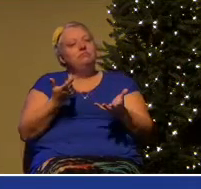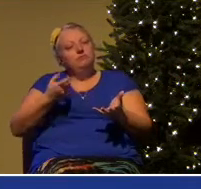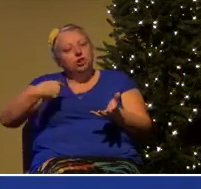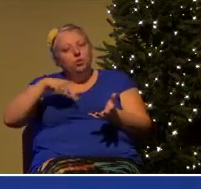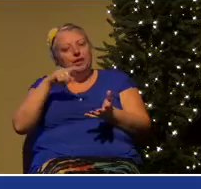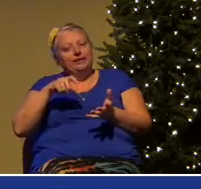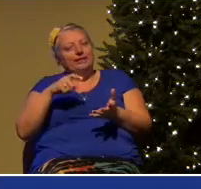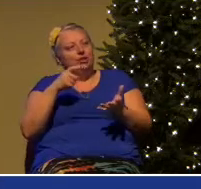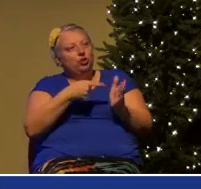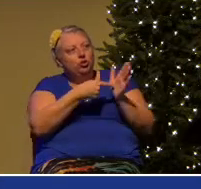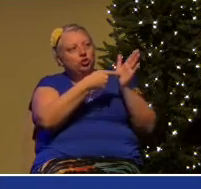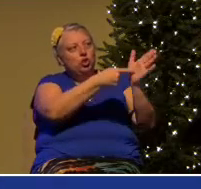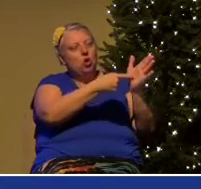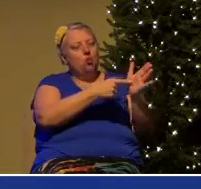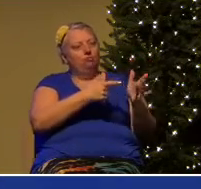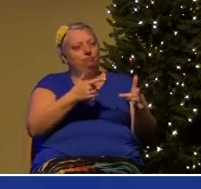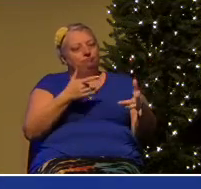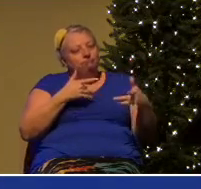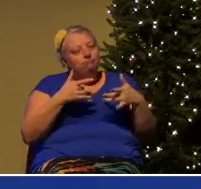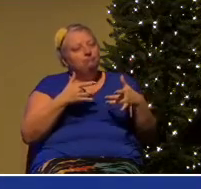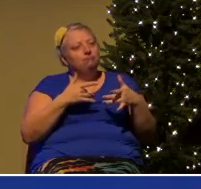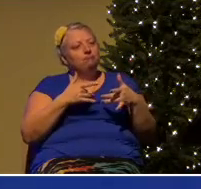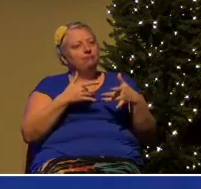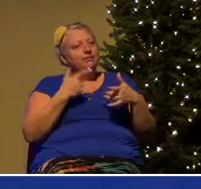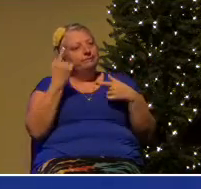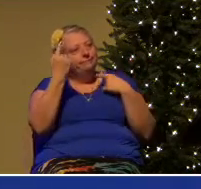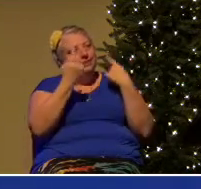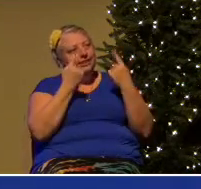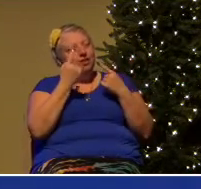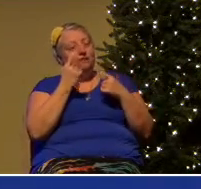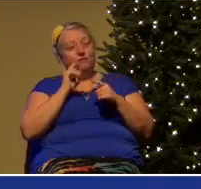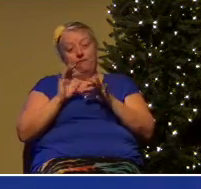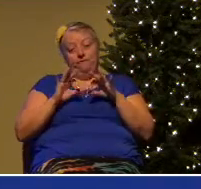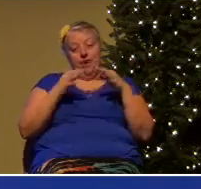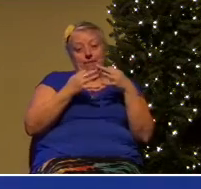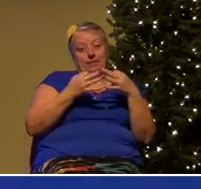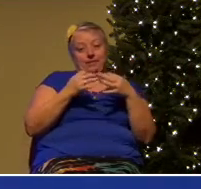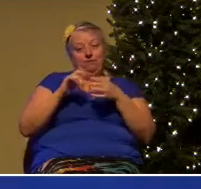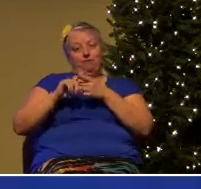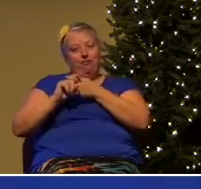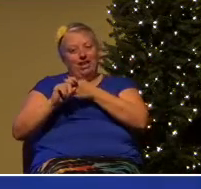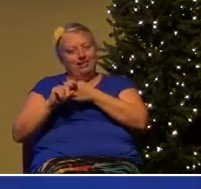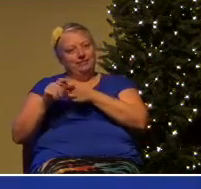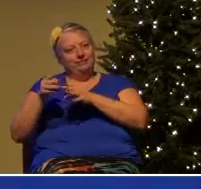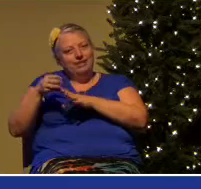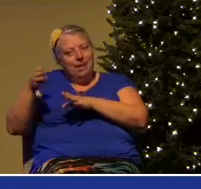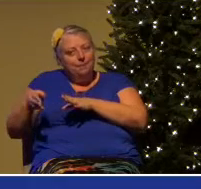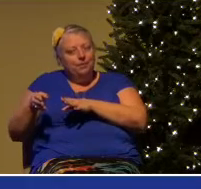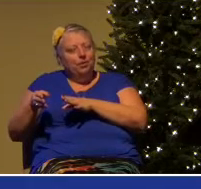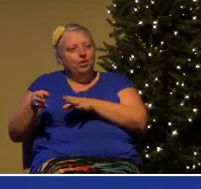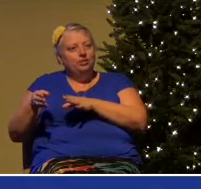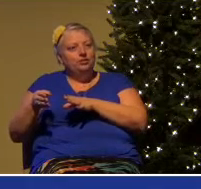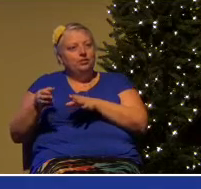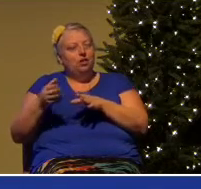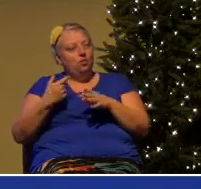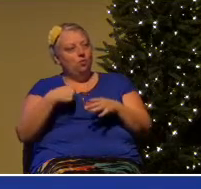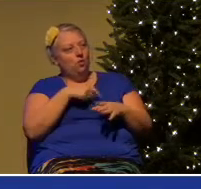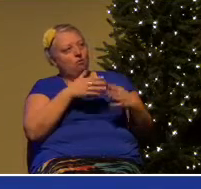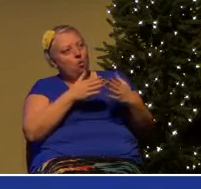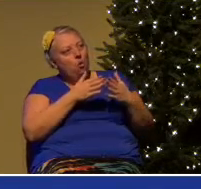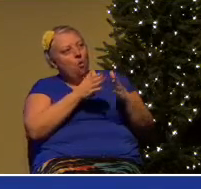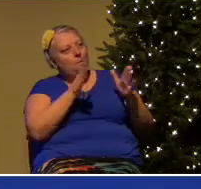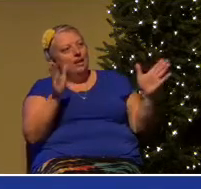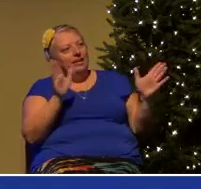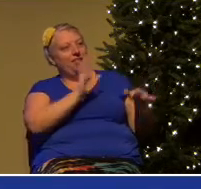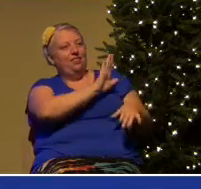consideration to family, friends, or neighbors that God puts in your life. Be open to their story. And